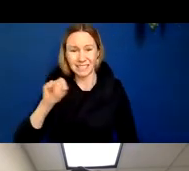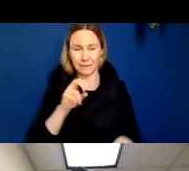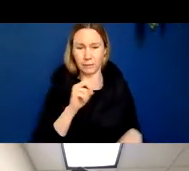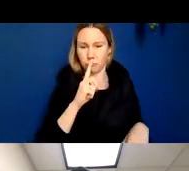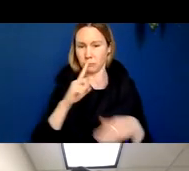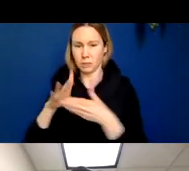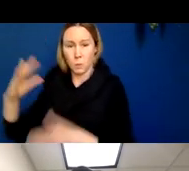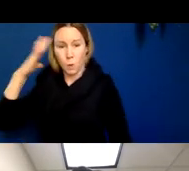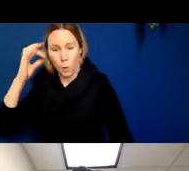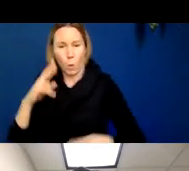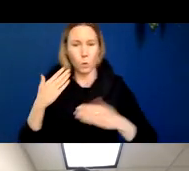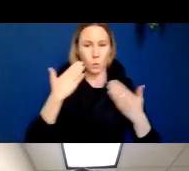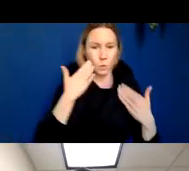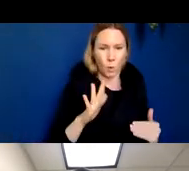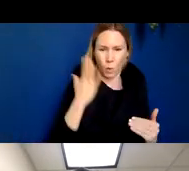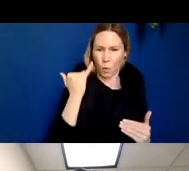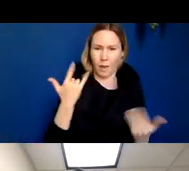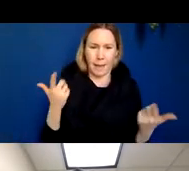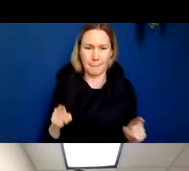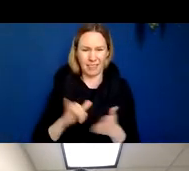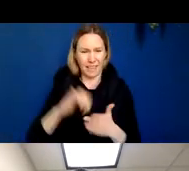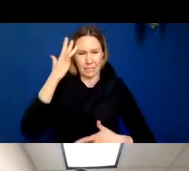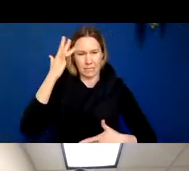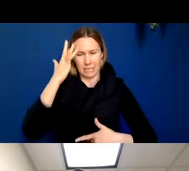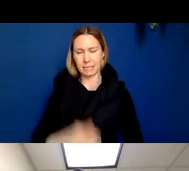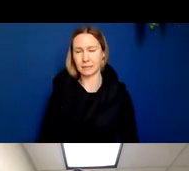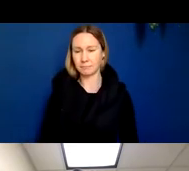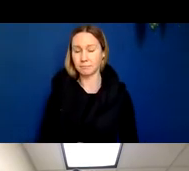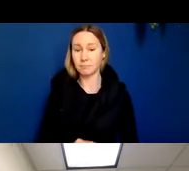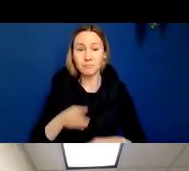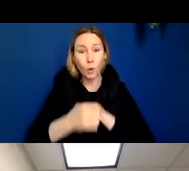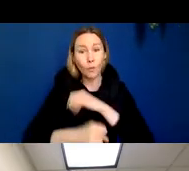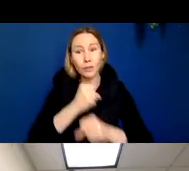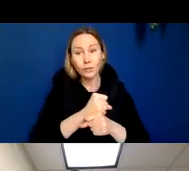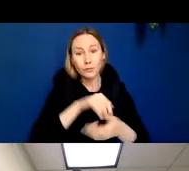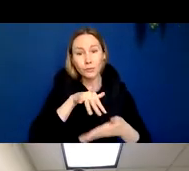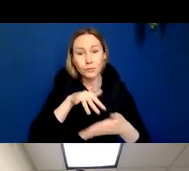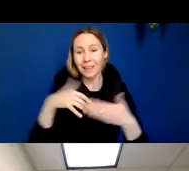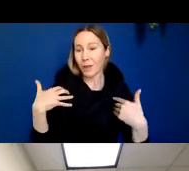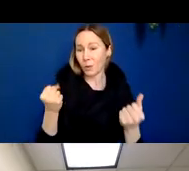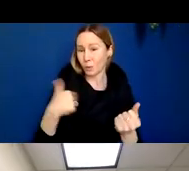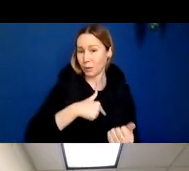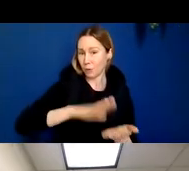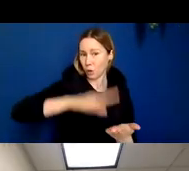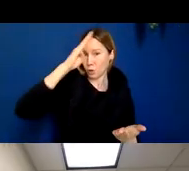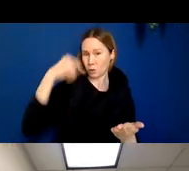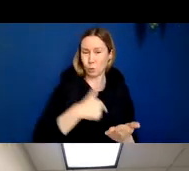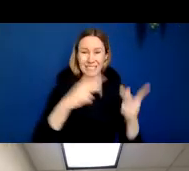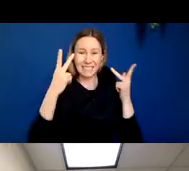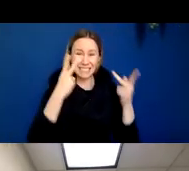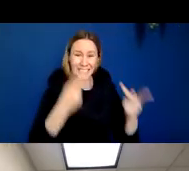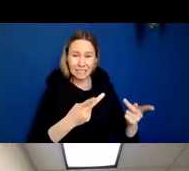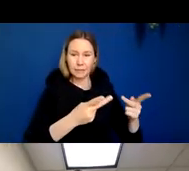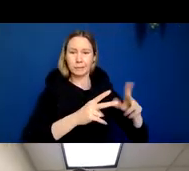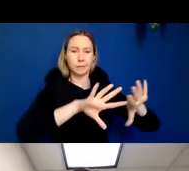disease. And over the years of studying medicine, what we've learned and studying health, we've learned that when we see a group of